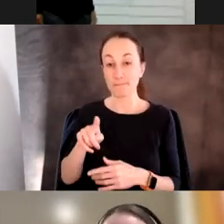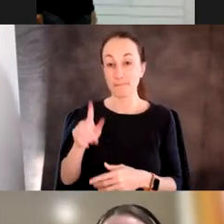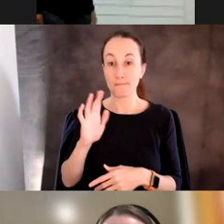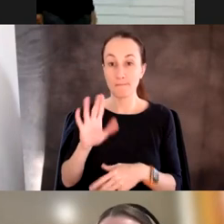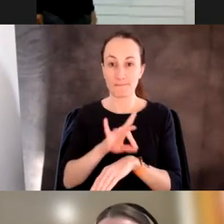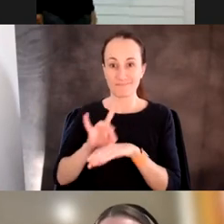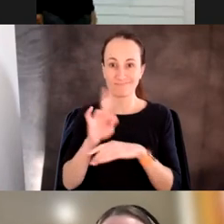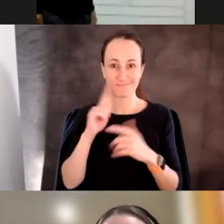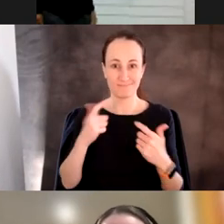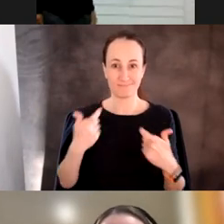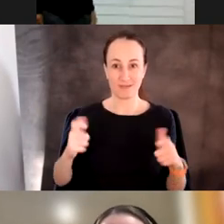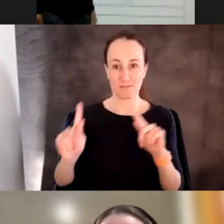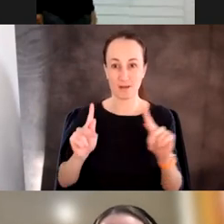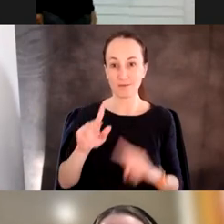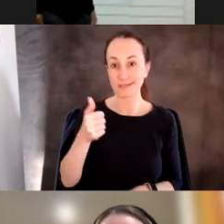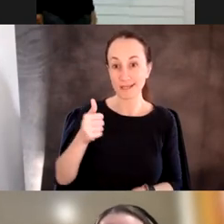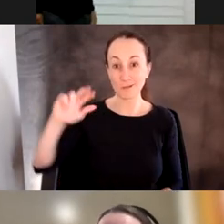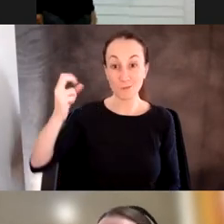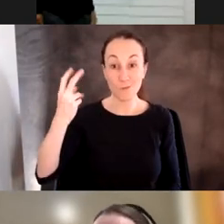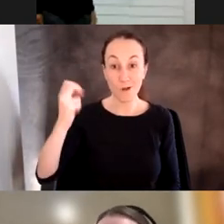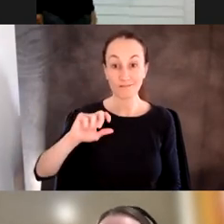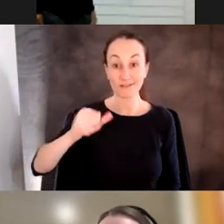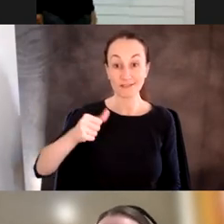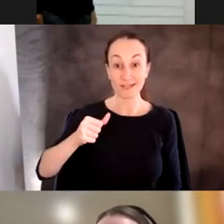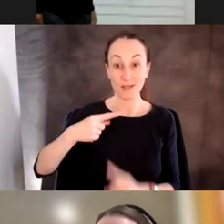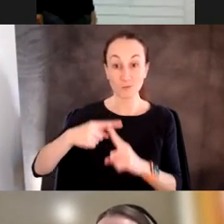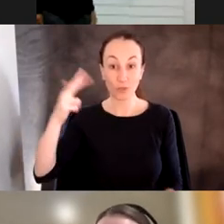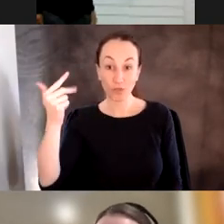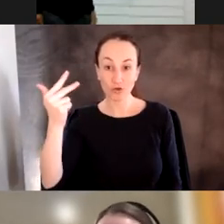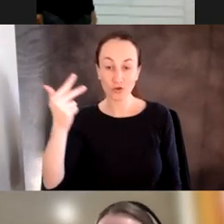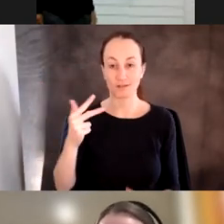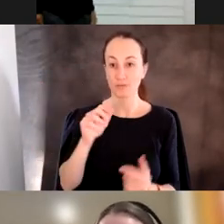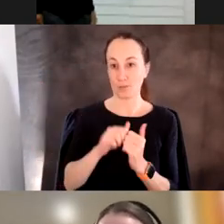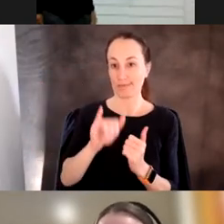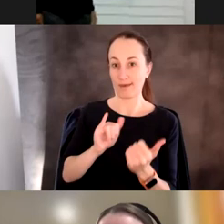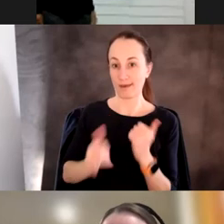10 to the 12th, 10 to the 13th of a variance of your gene with this technique.